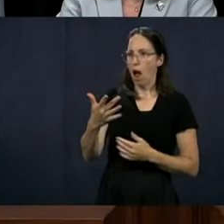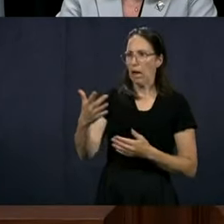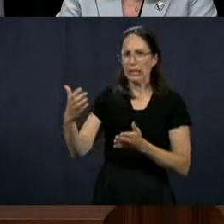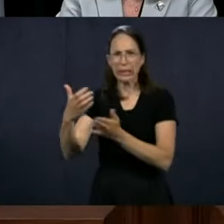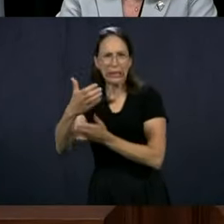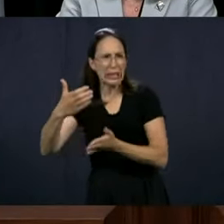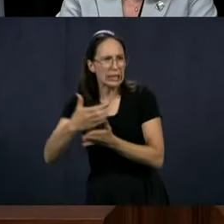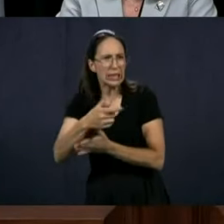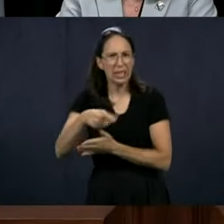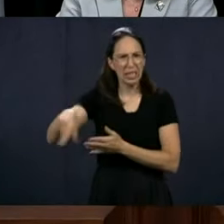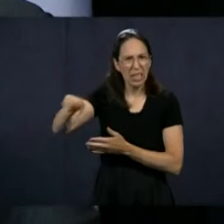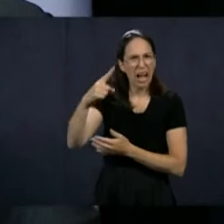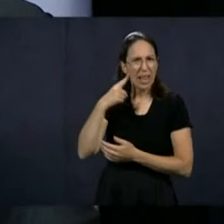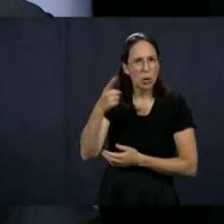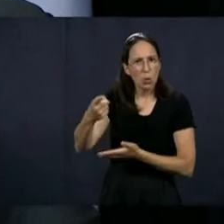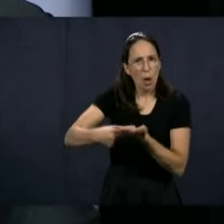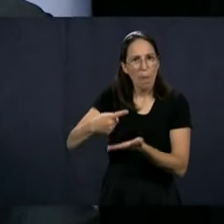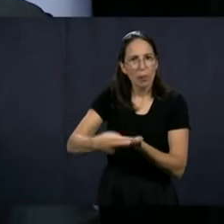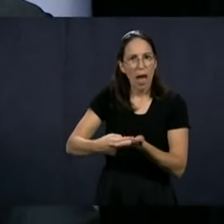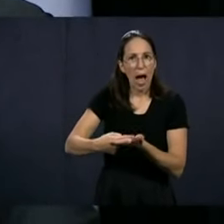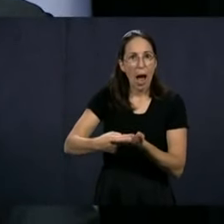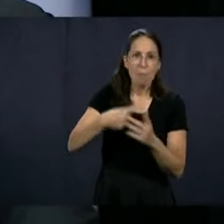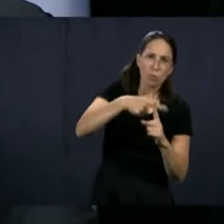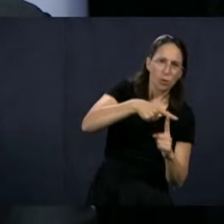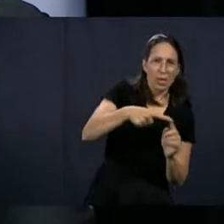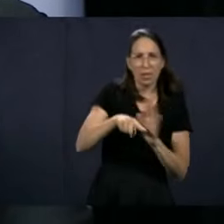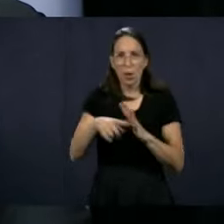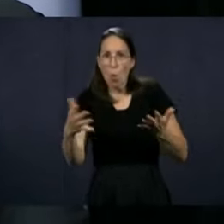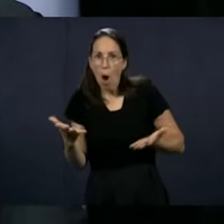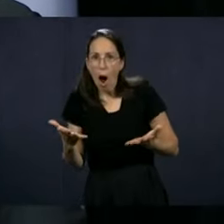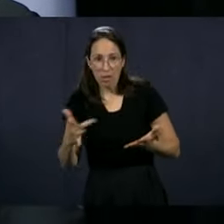I mean, there were a lot of criticisms at the beginning of May.